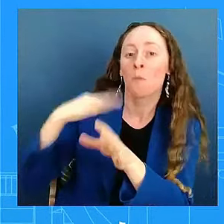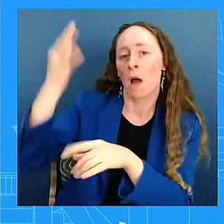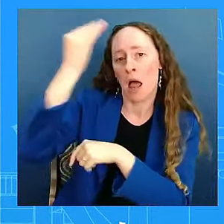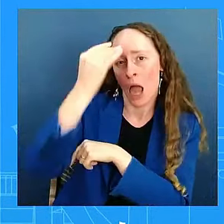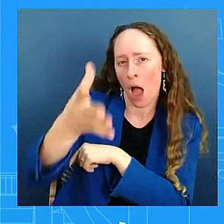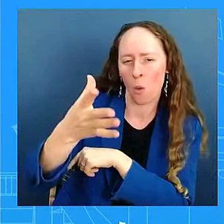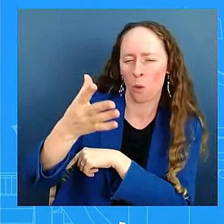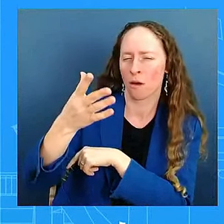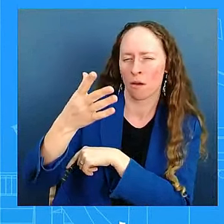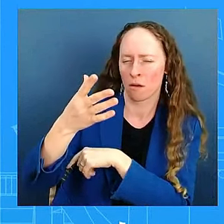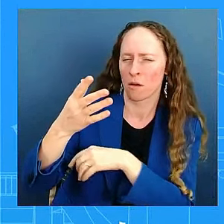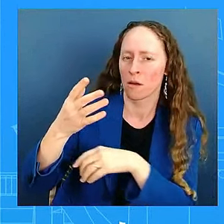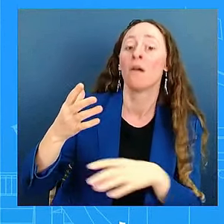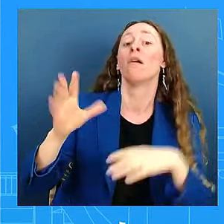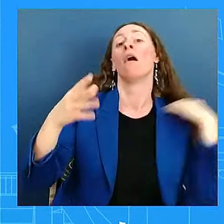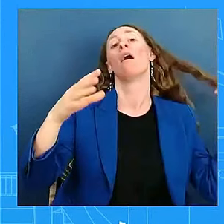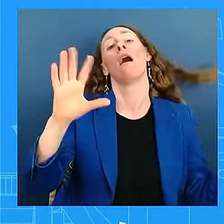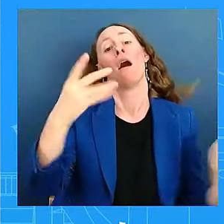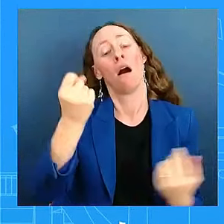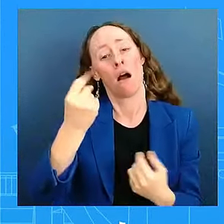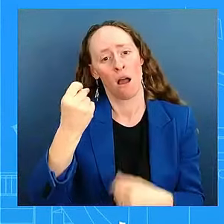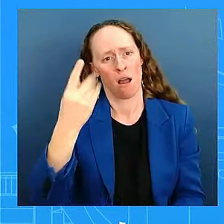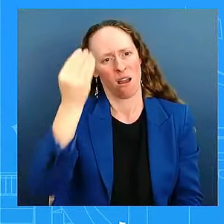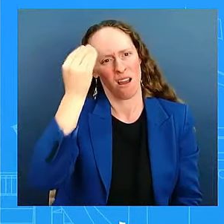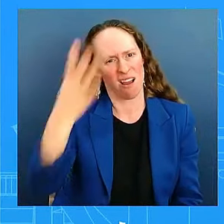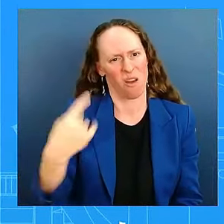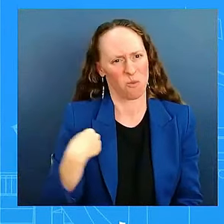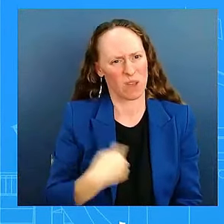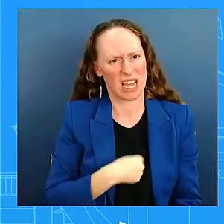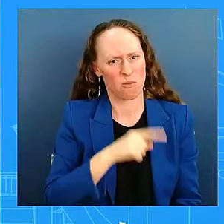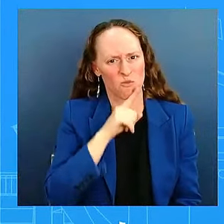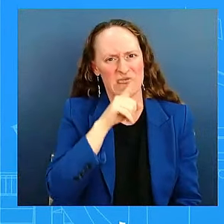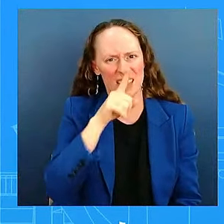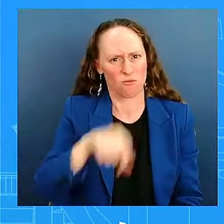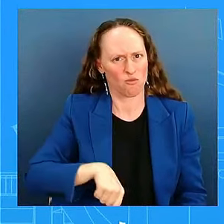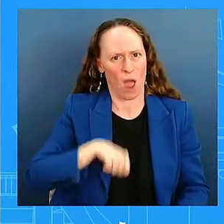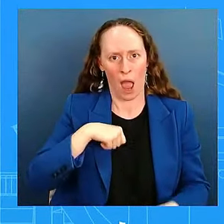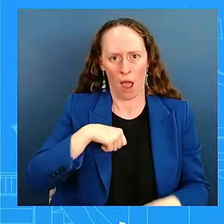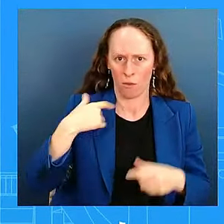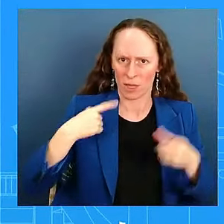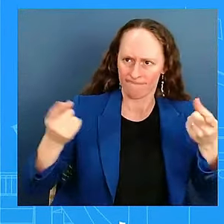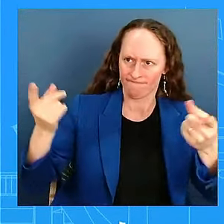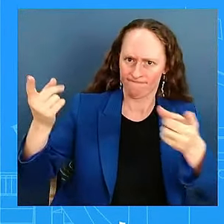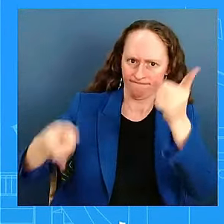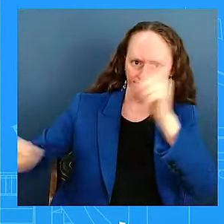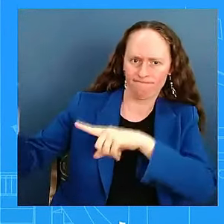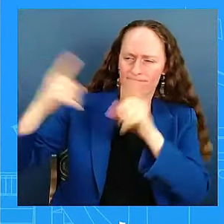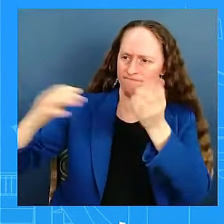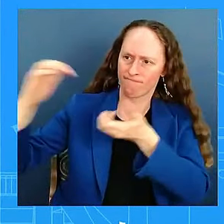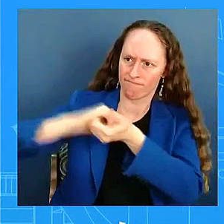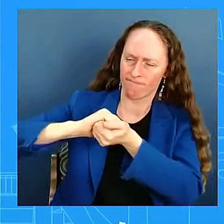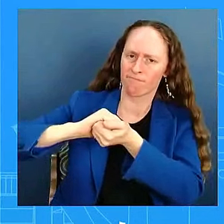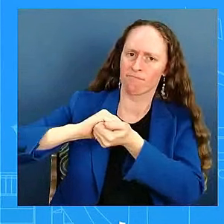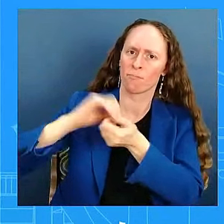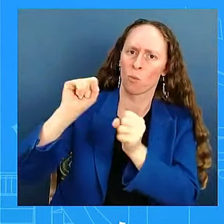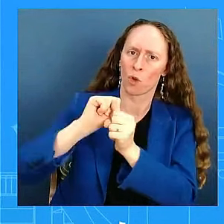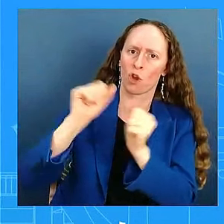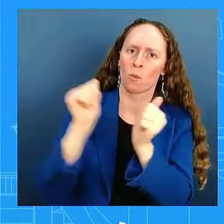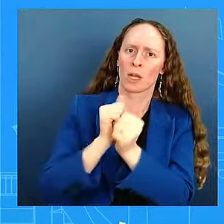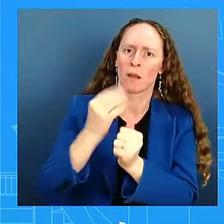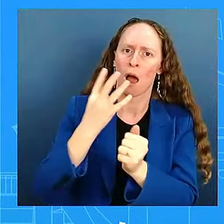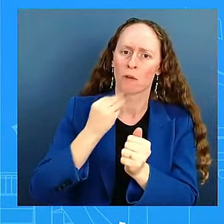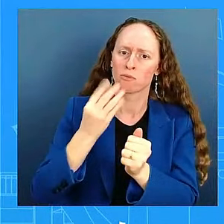We are proud of the actions that we've taken alongside Israel to protect and defend Israel. We have made clear that there will be consequences, severe